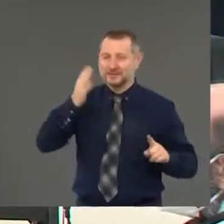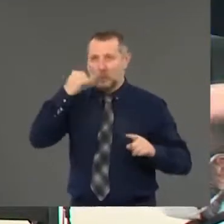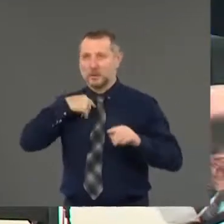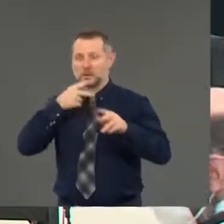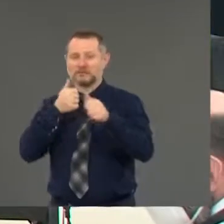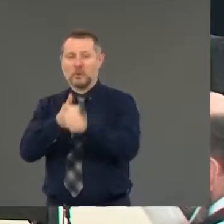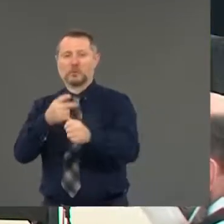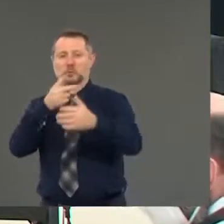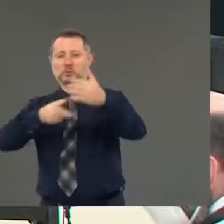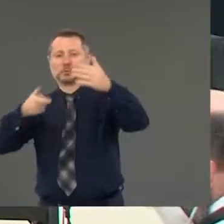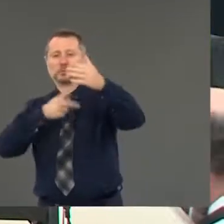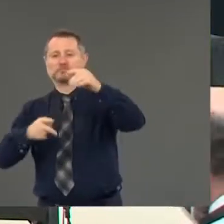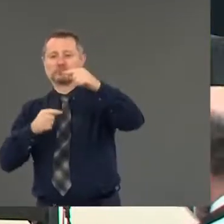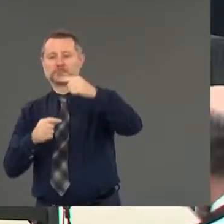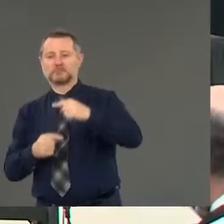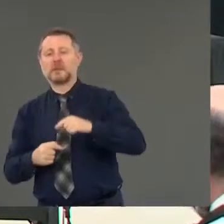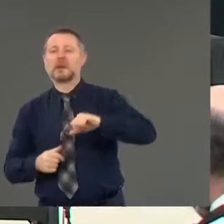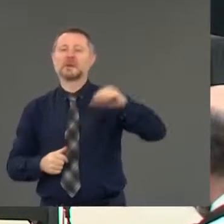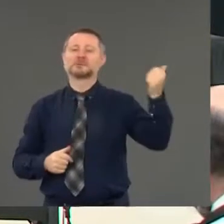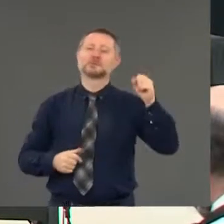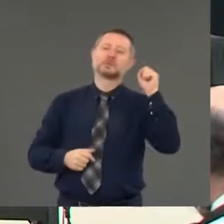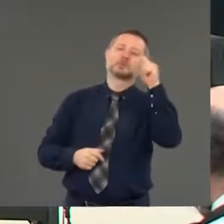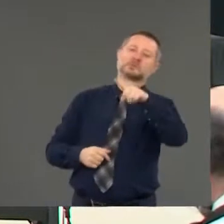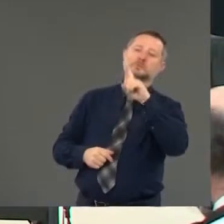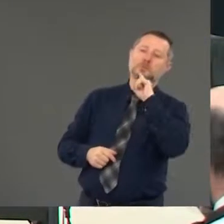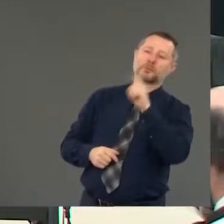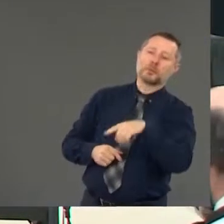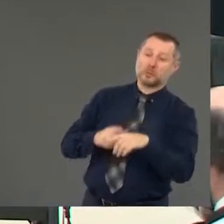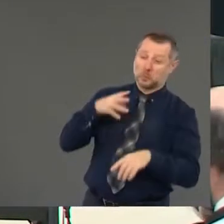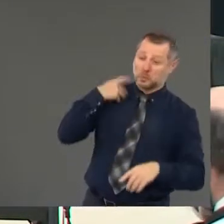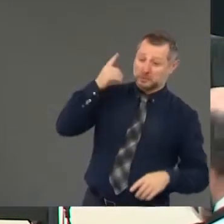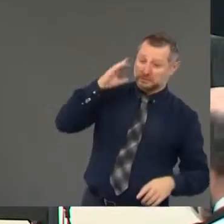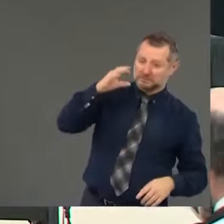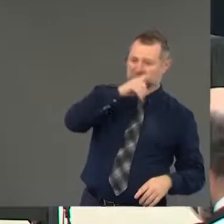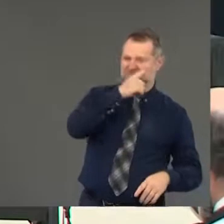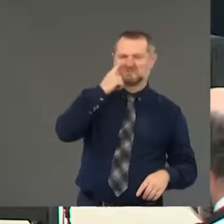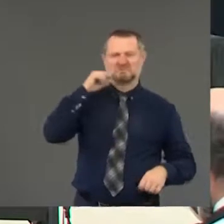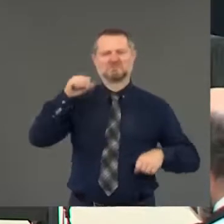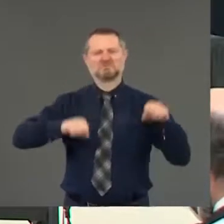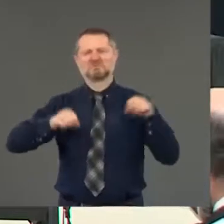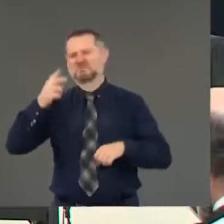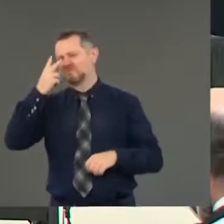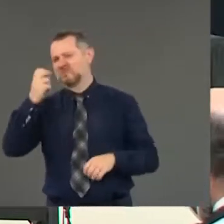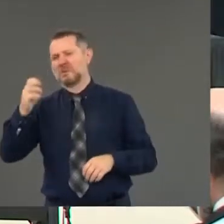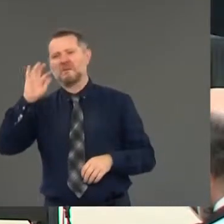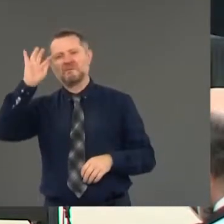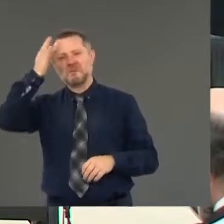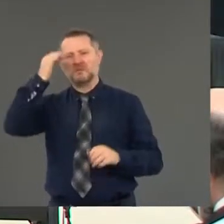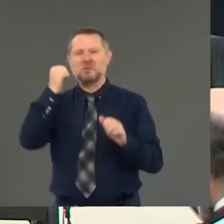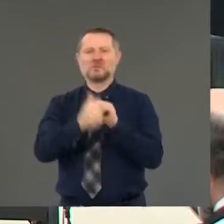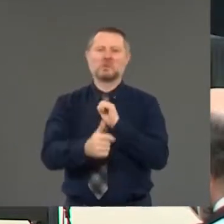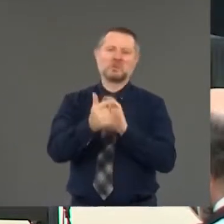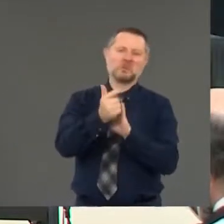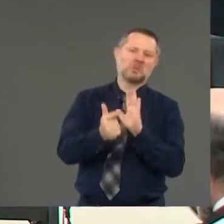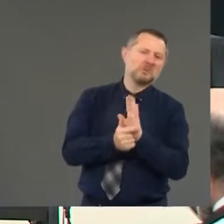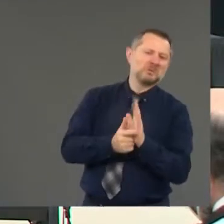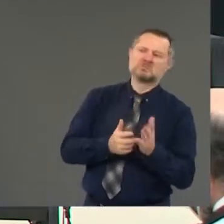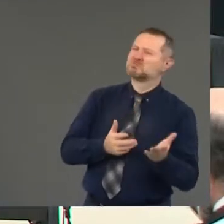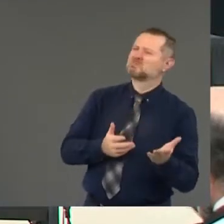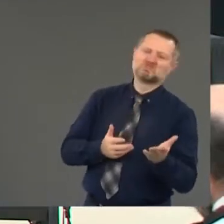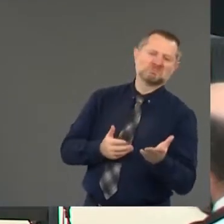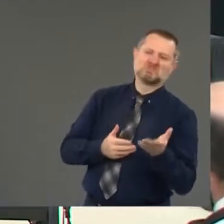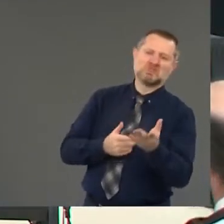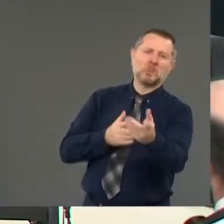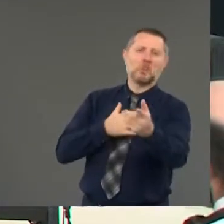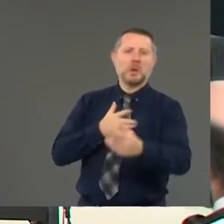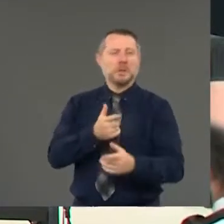like there's not going to be any federal action regarding any kind of comprehensive stimulus, at least in the month of June. How long are you willing to wait this out before you think